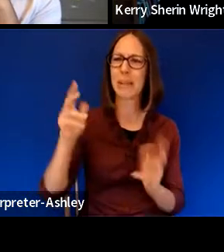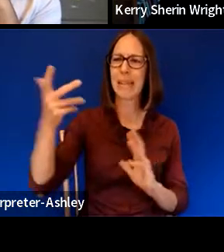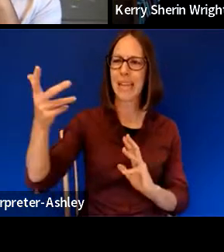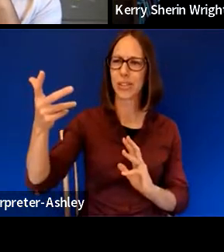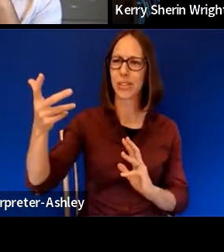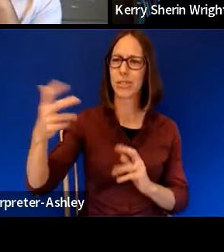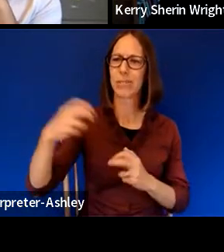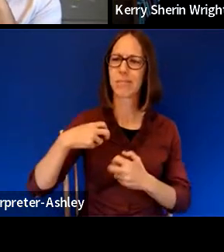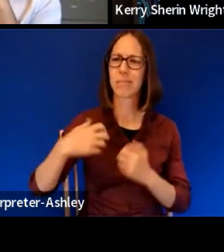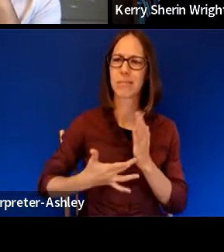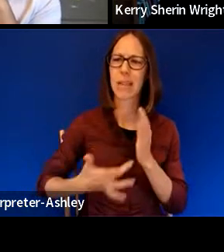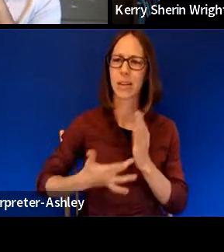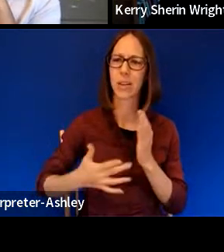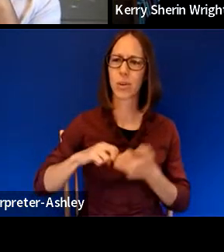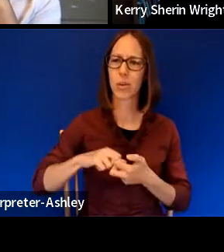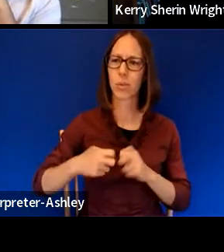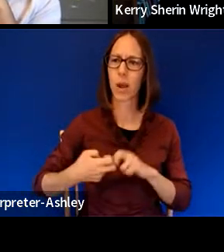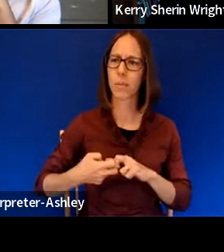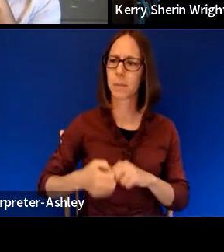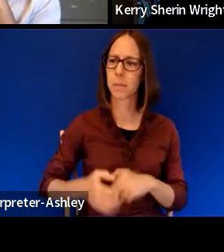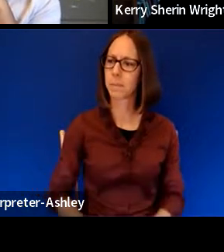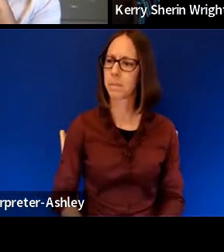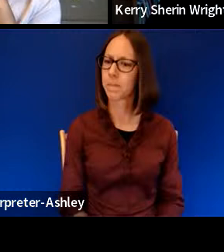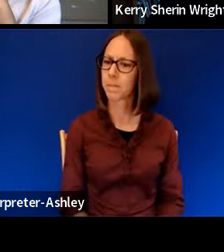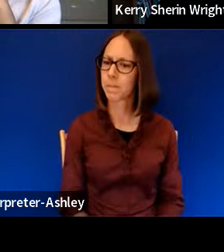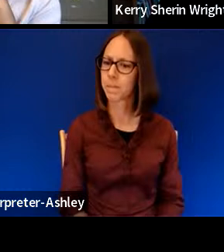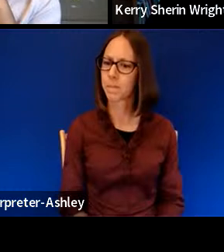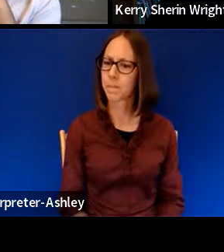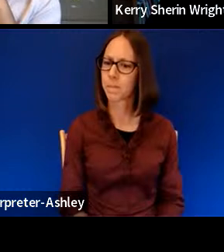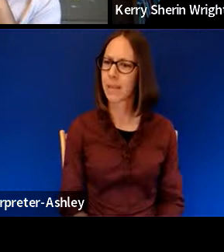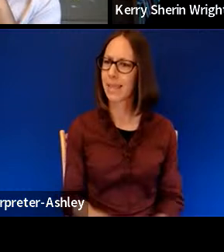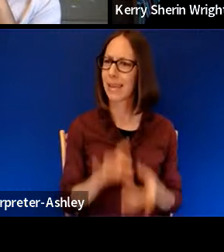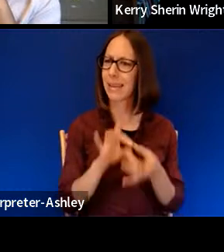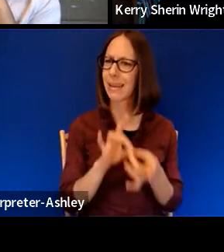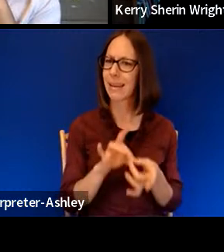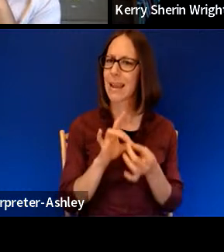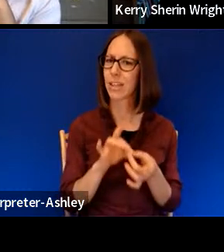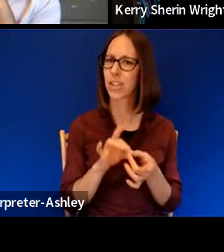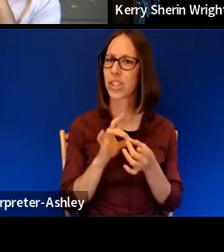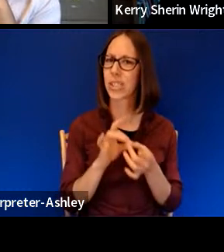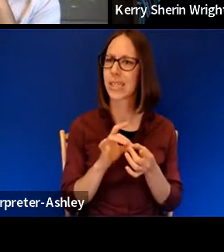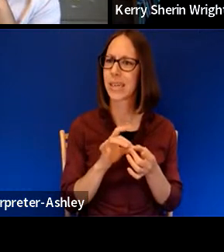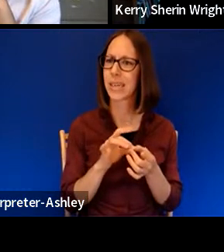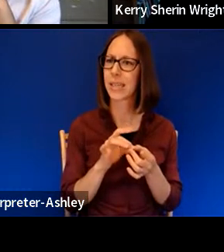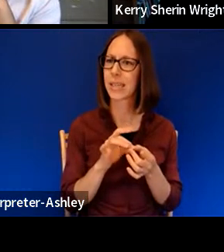connection error. Um,